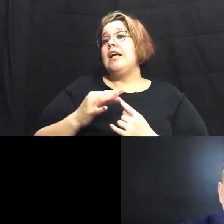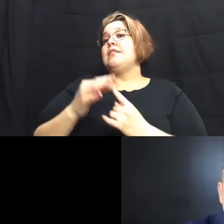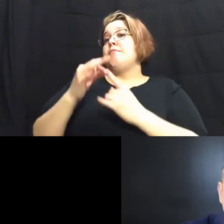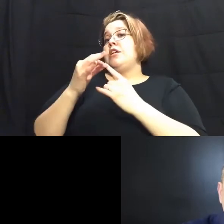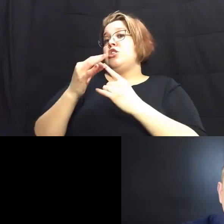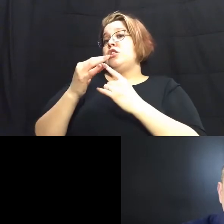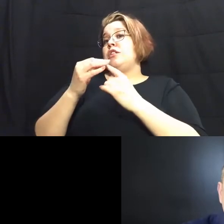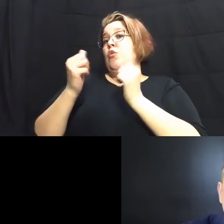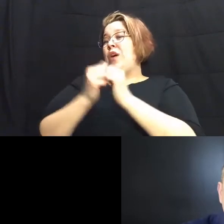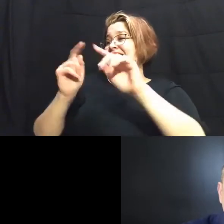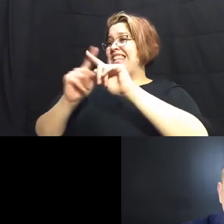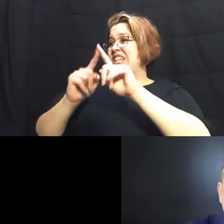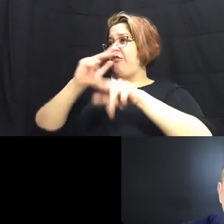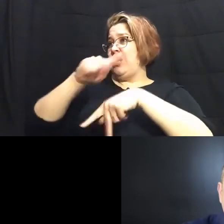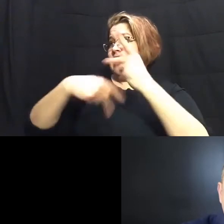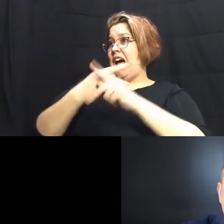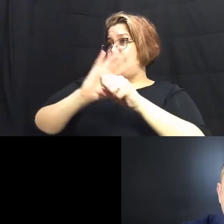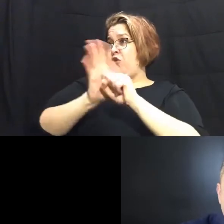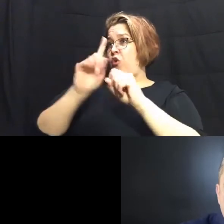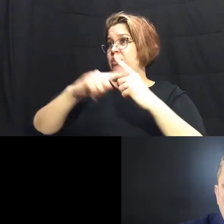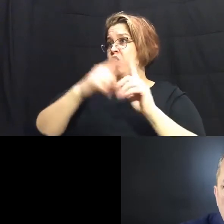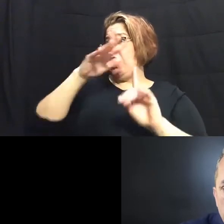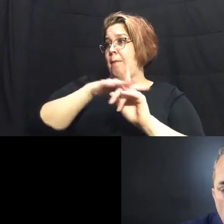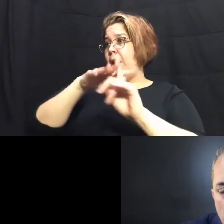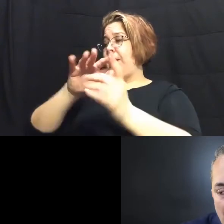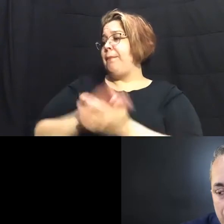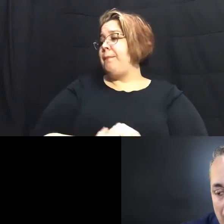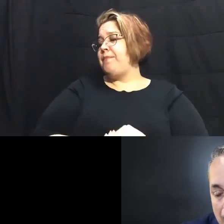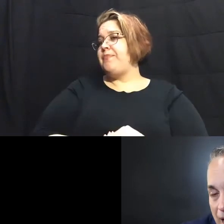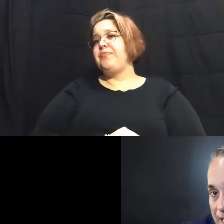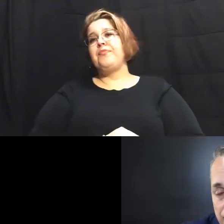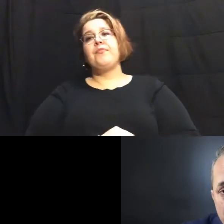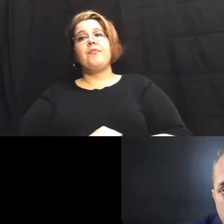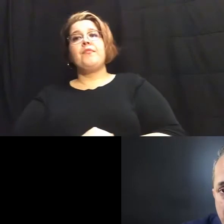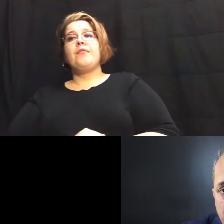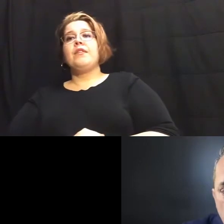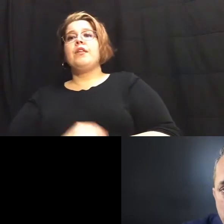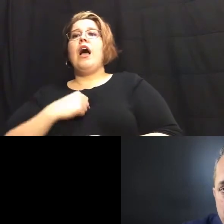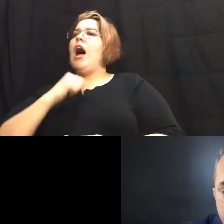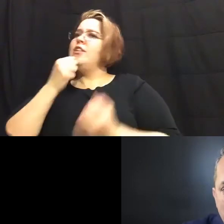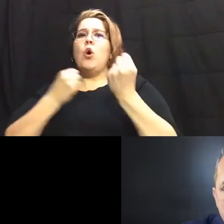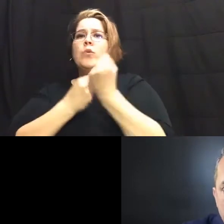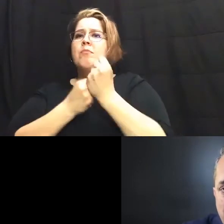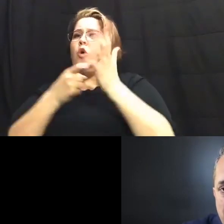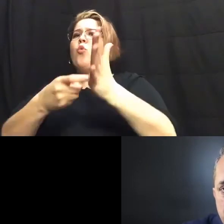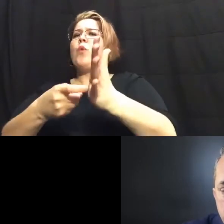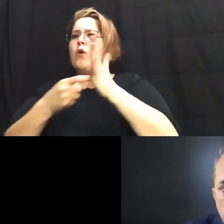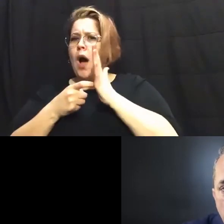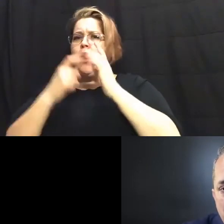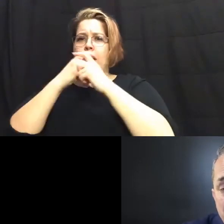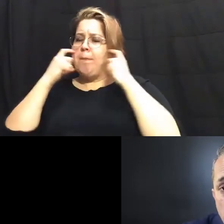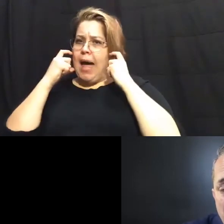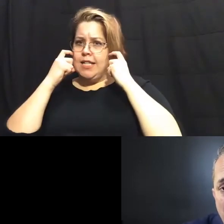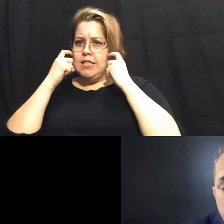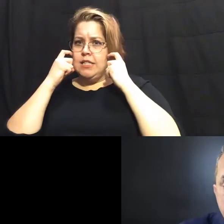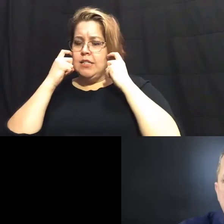variants are are out there and circulating well i'm i'm not in favor of mandatory mask mandates um